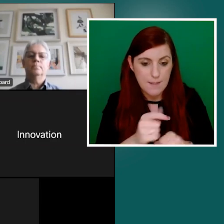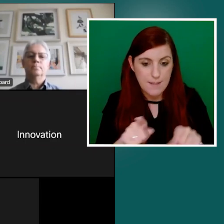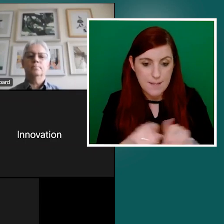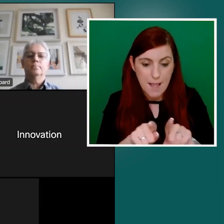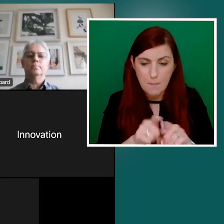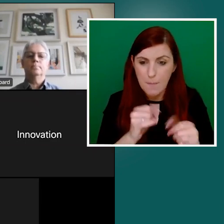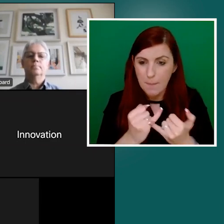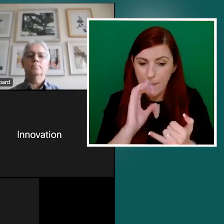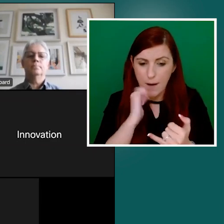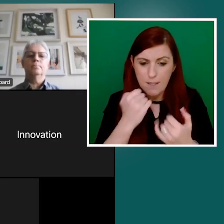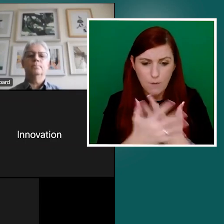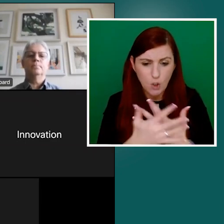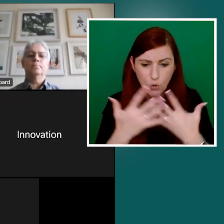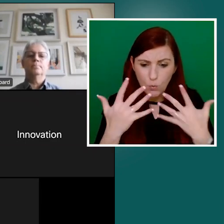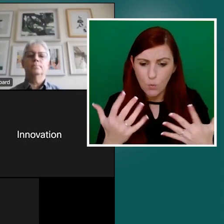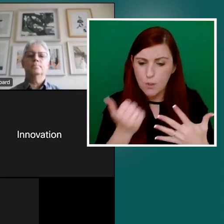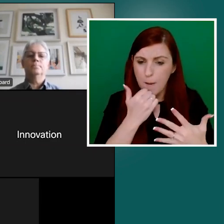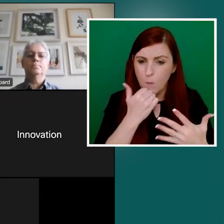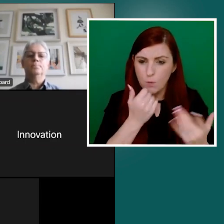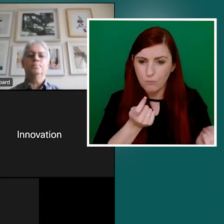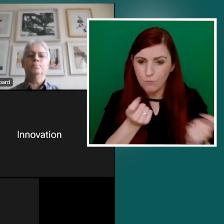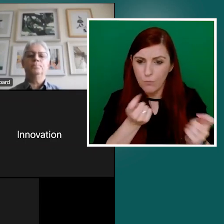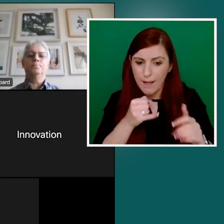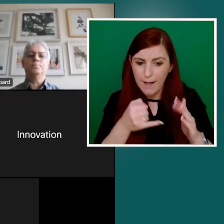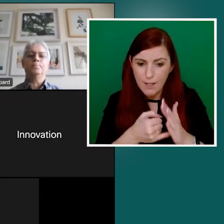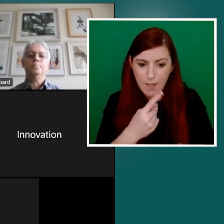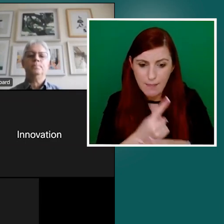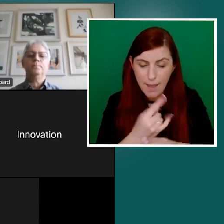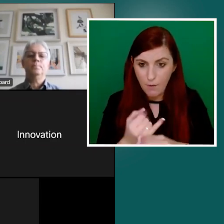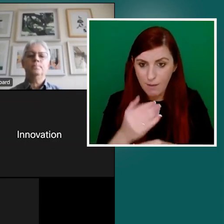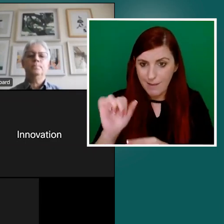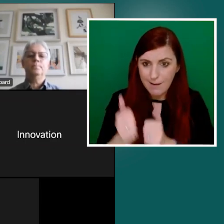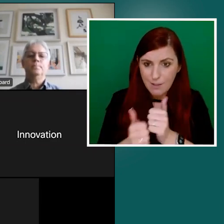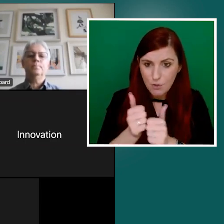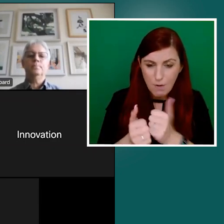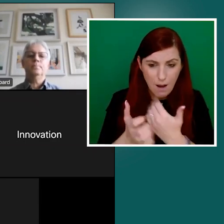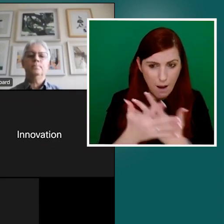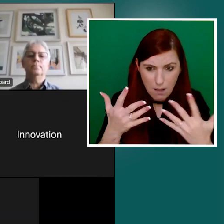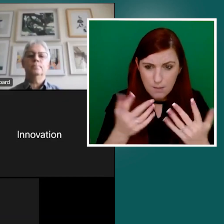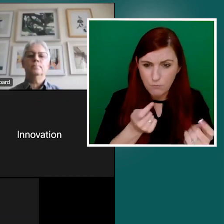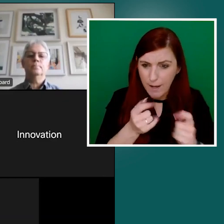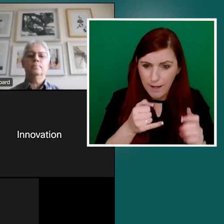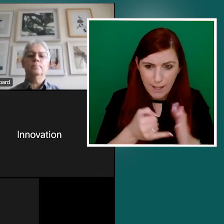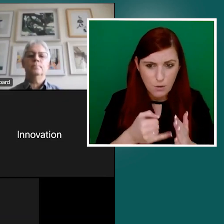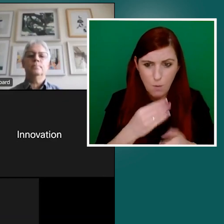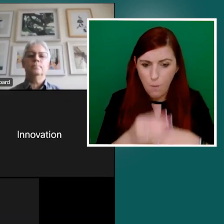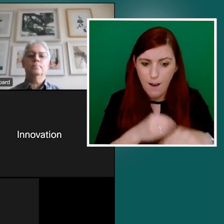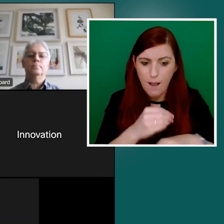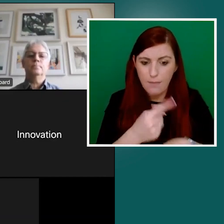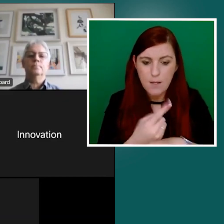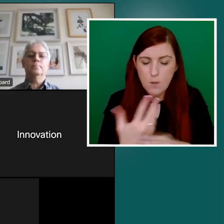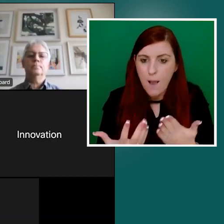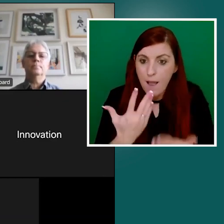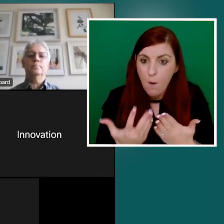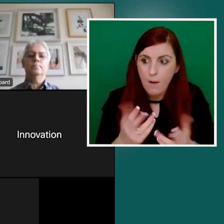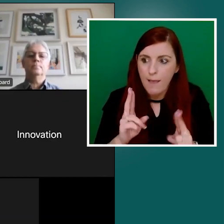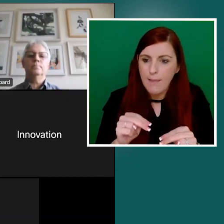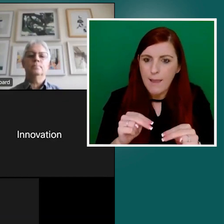regulation in that industry at the moment. And how do they maybe kind of make their